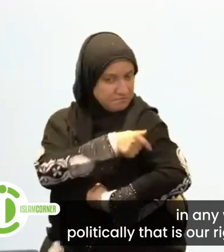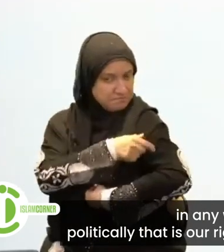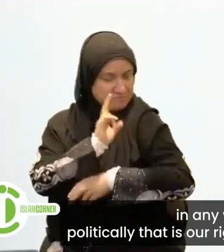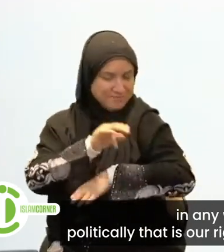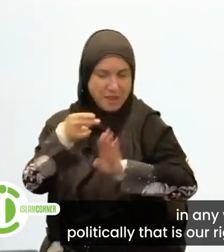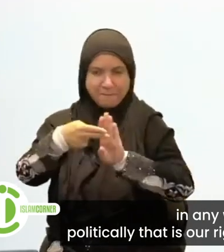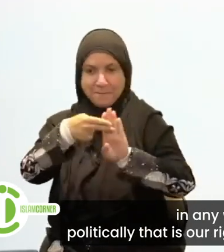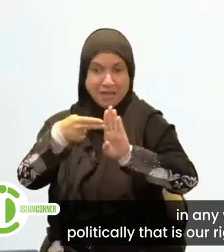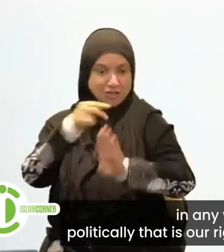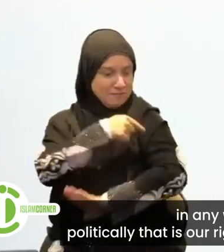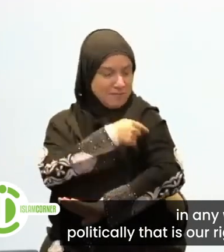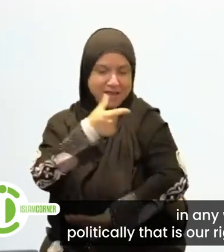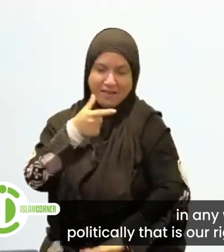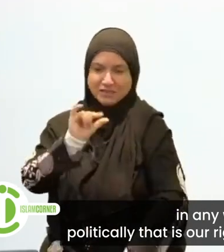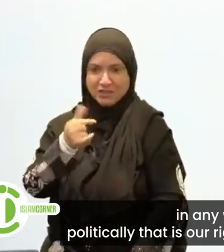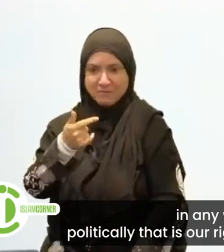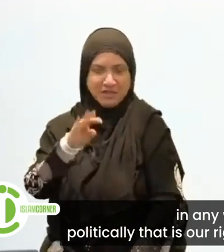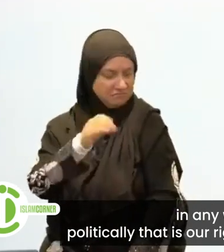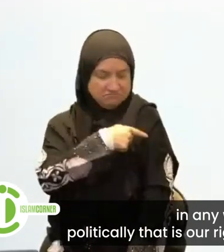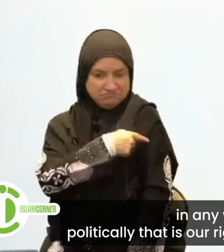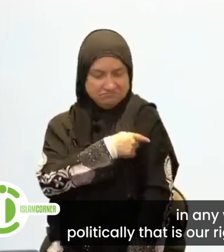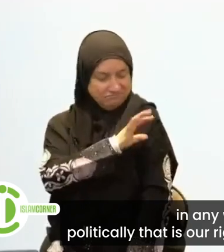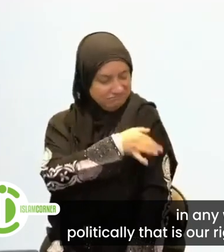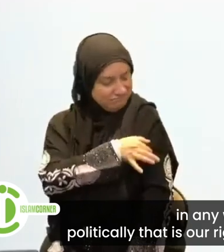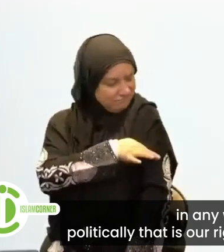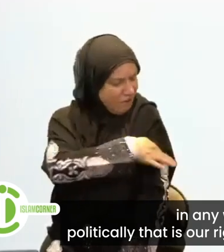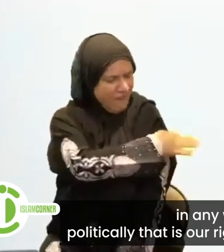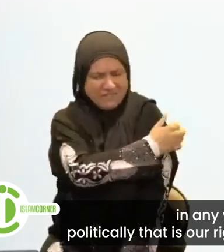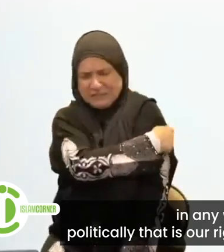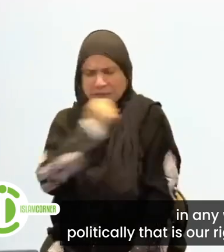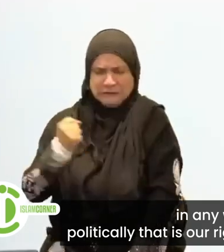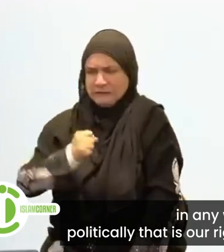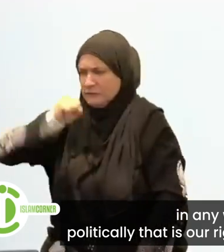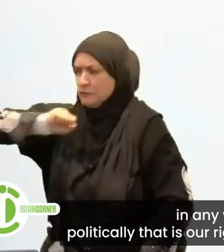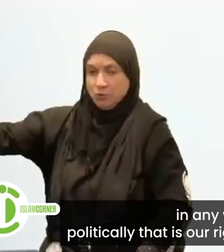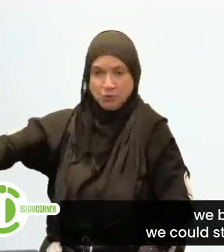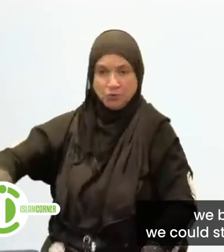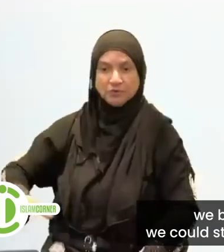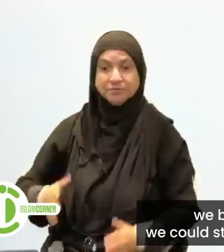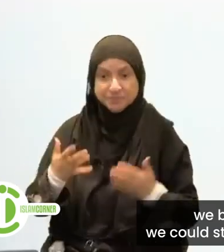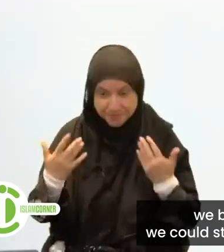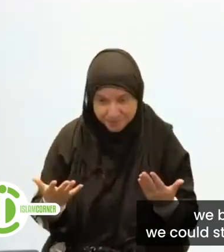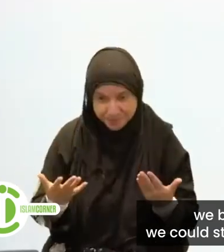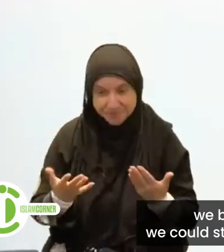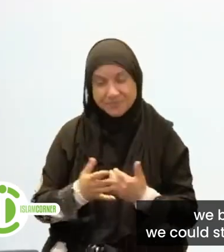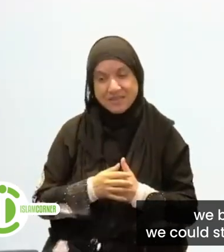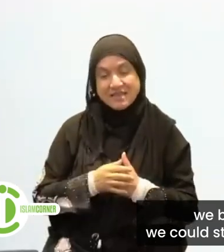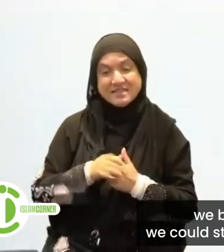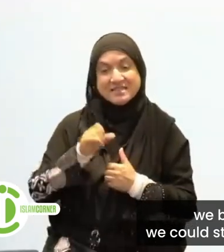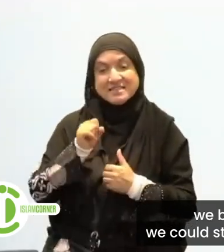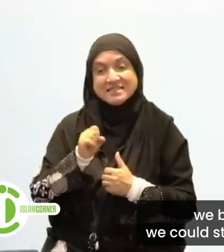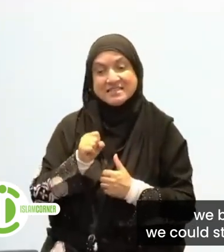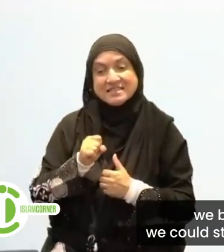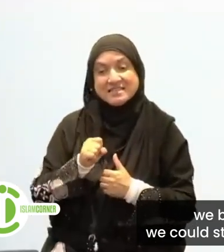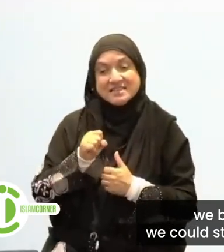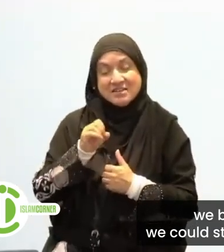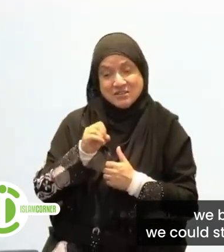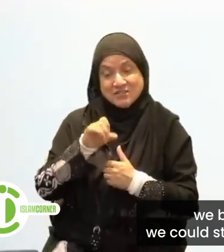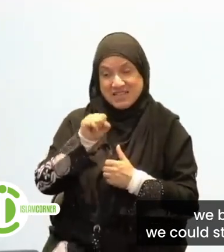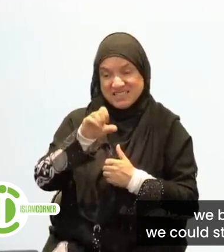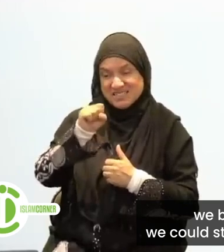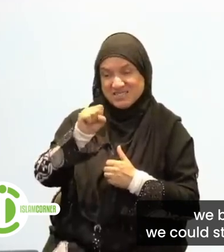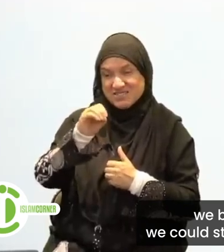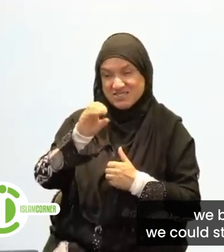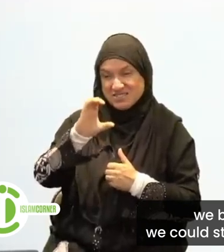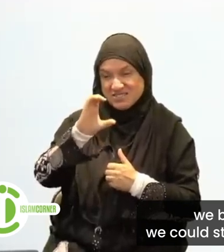theologically, socially, morally, or politically, that's our right because we believe in the Quran and the sun. We believe in our deen and we hold to our deen.